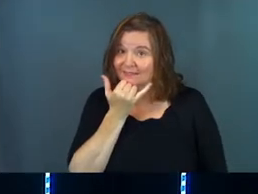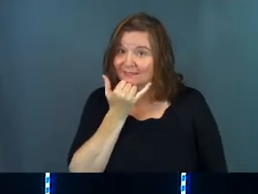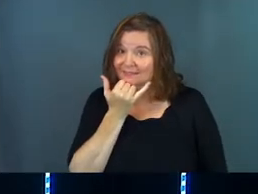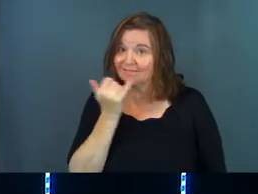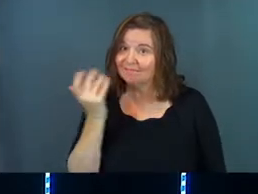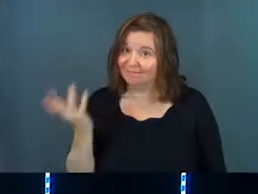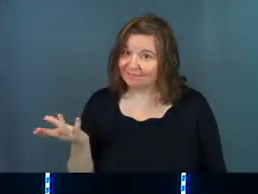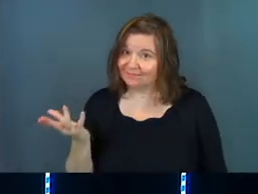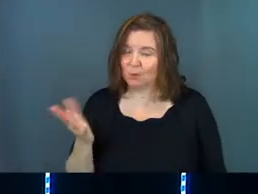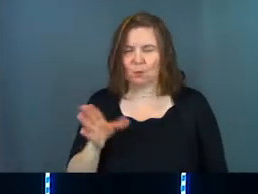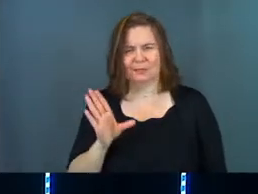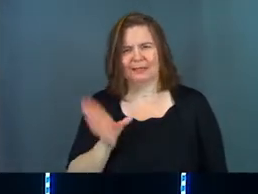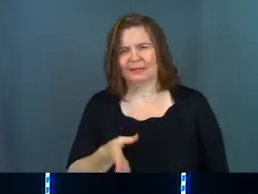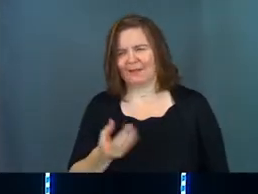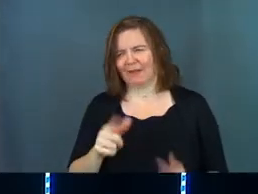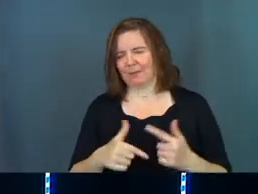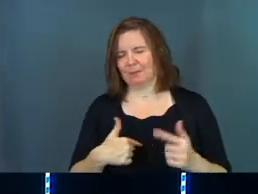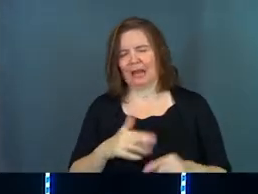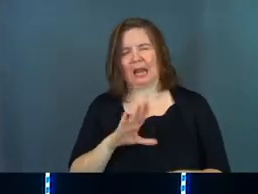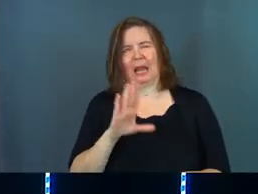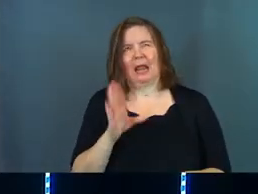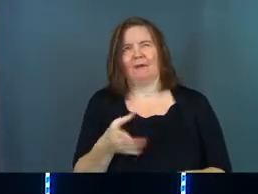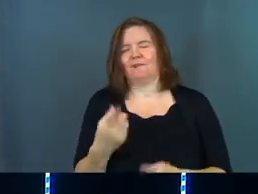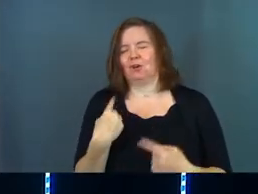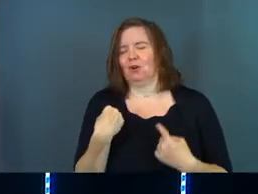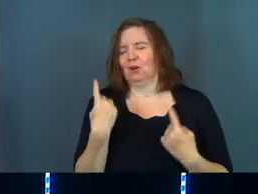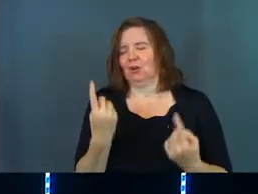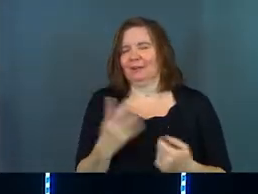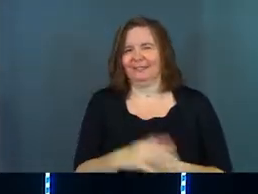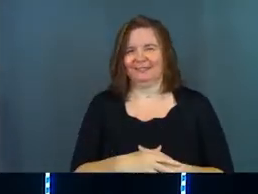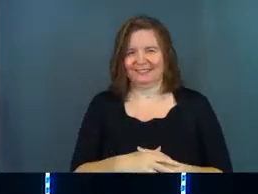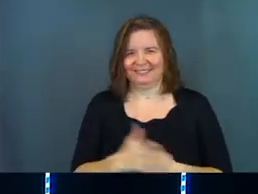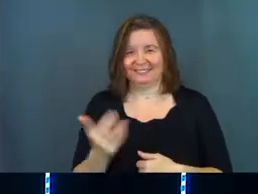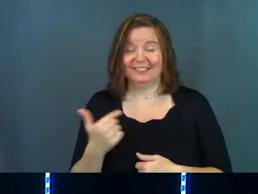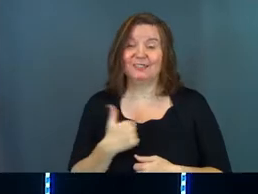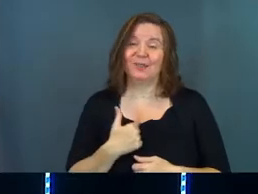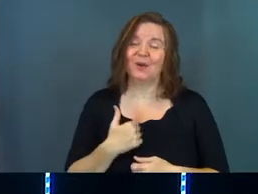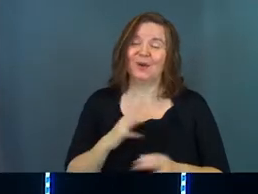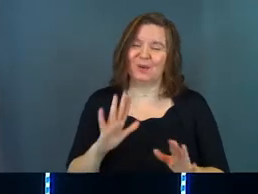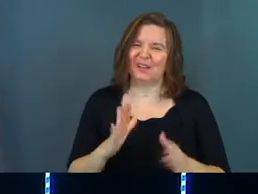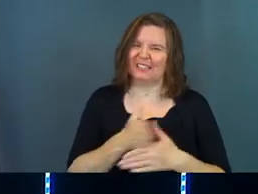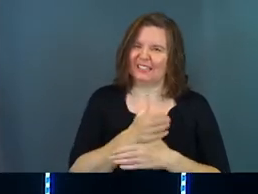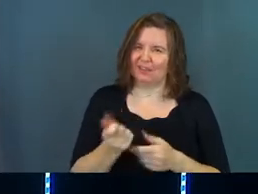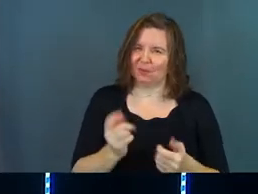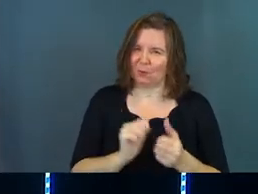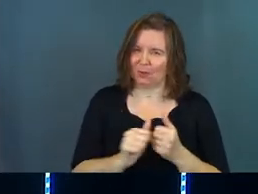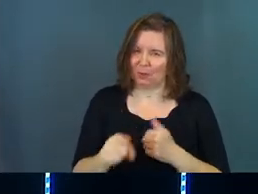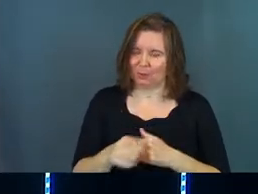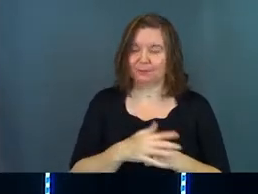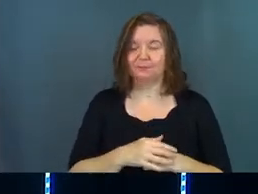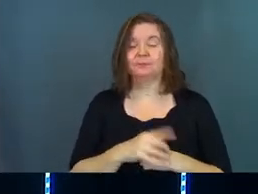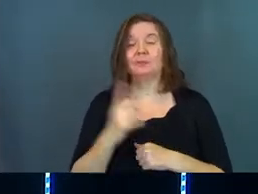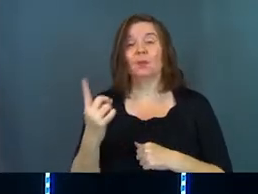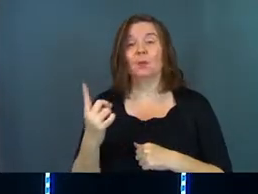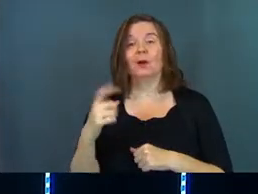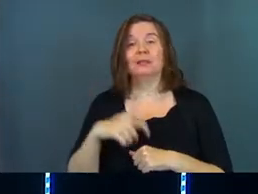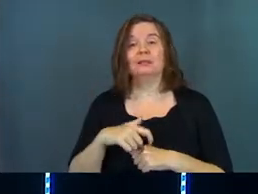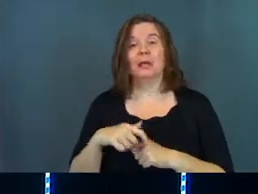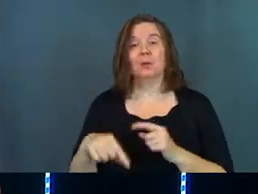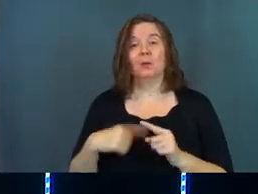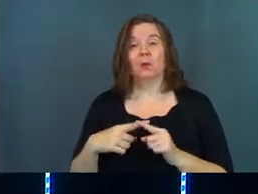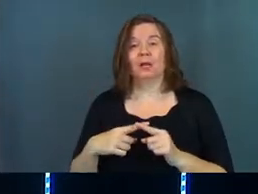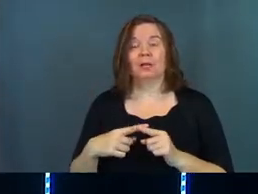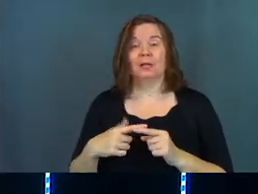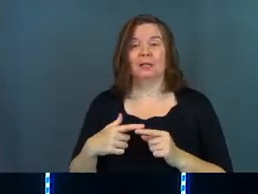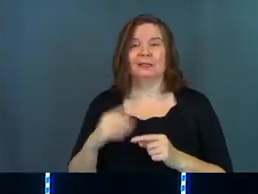which has never happened to me ever. So I just share a couple with you. There was one time when